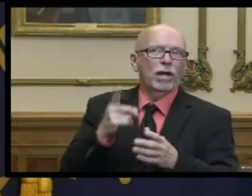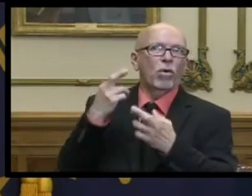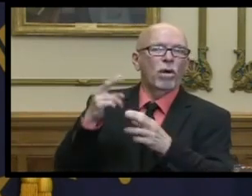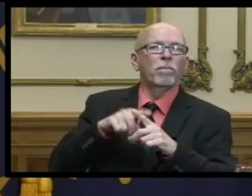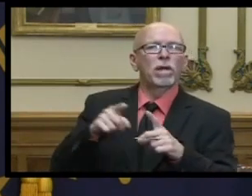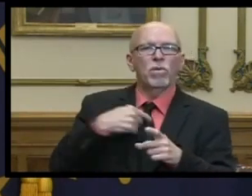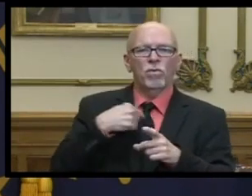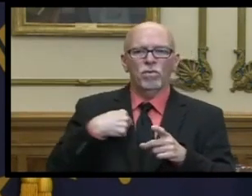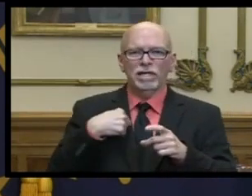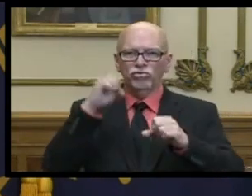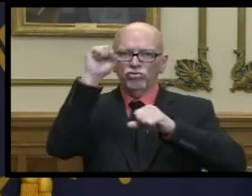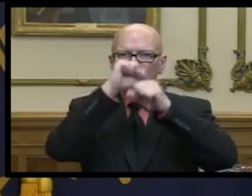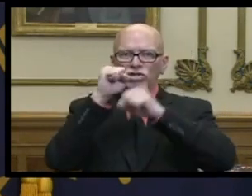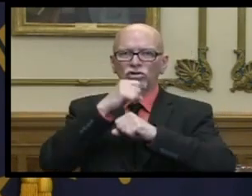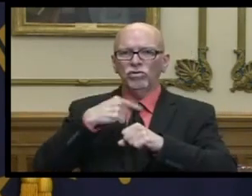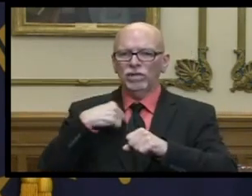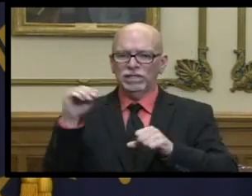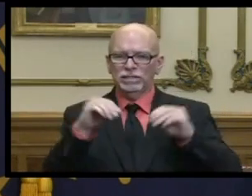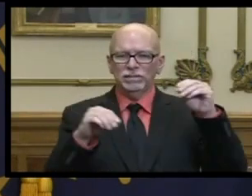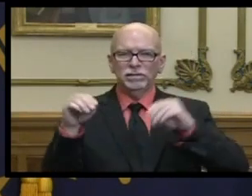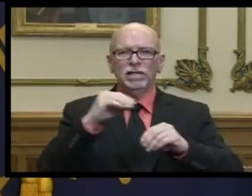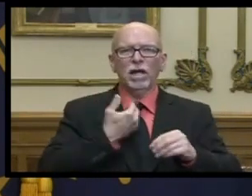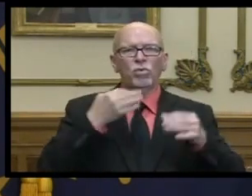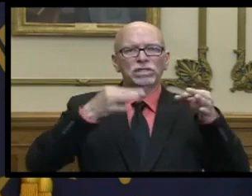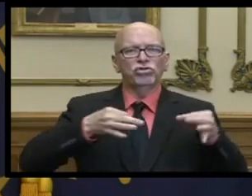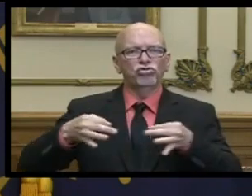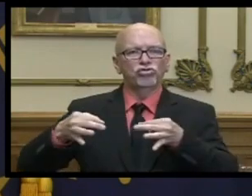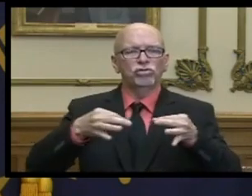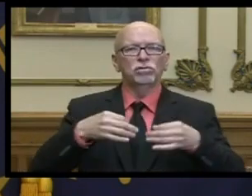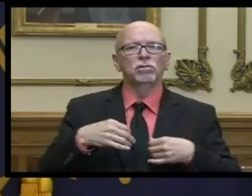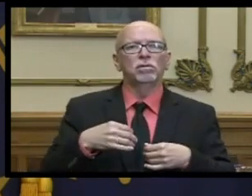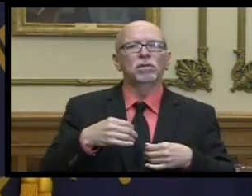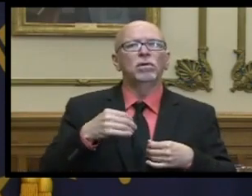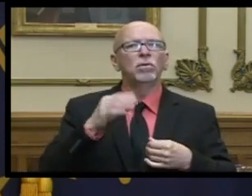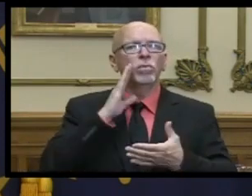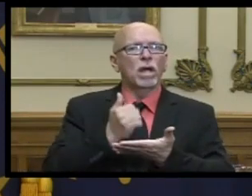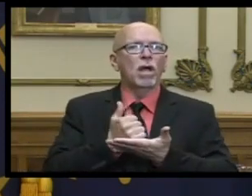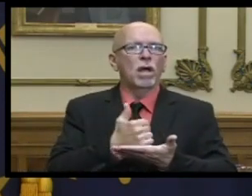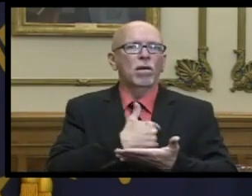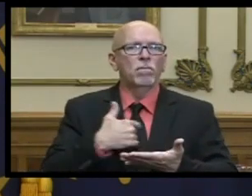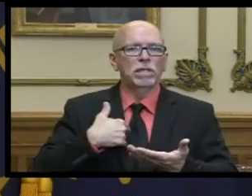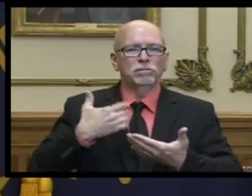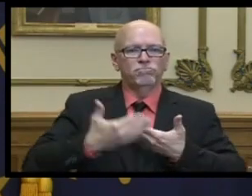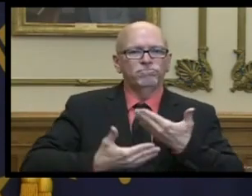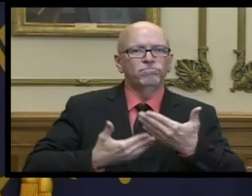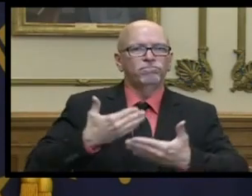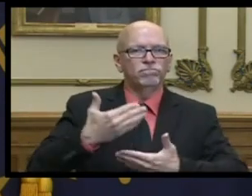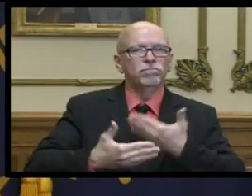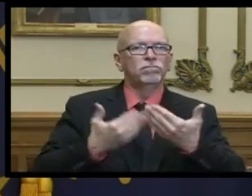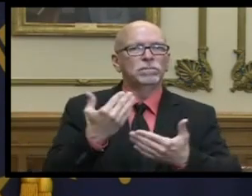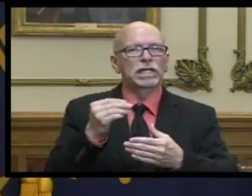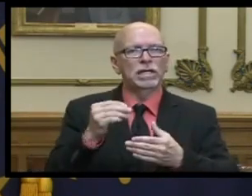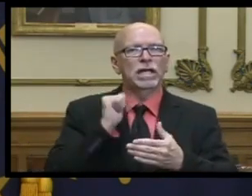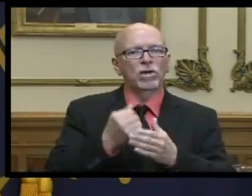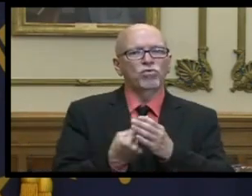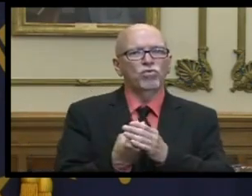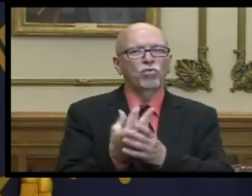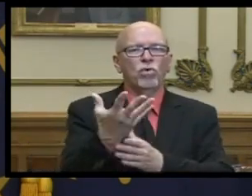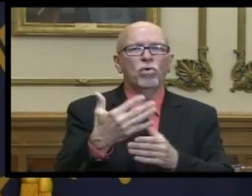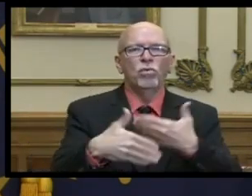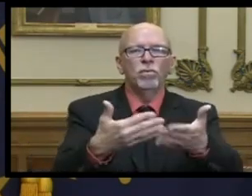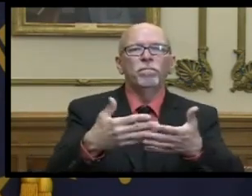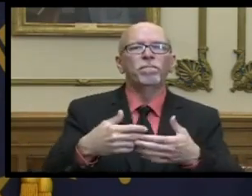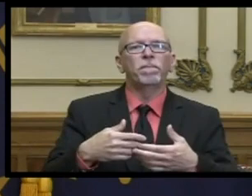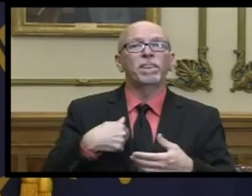tactically putting in place these decisions um that will help us also grow out of this i said